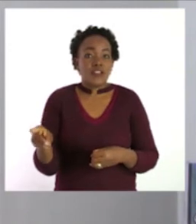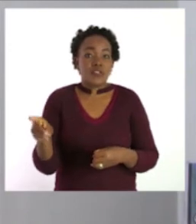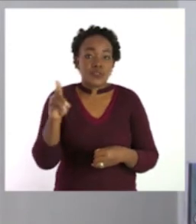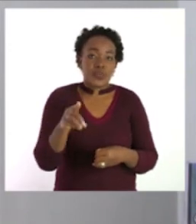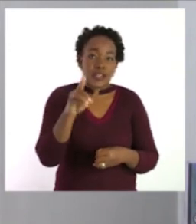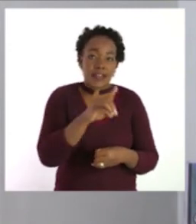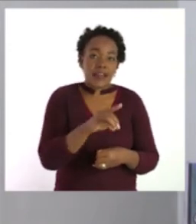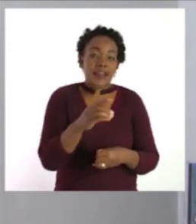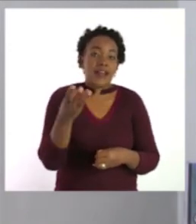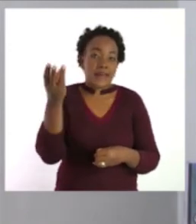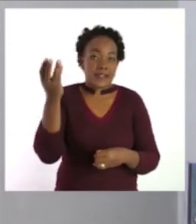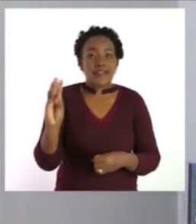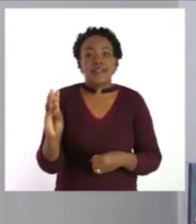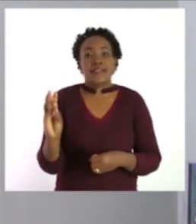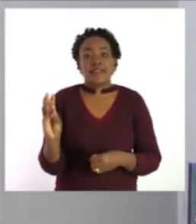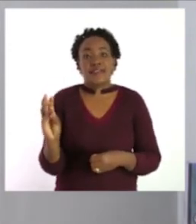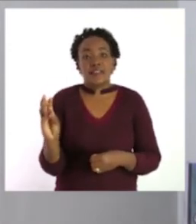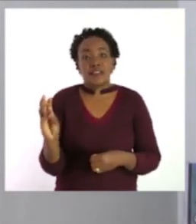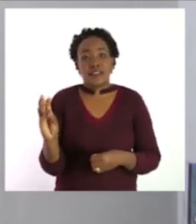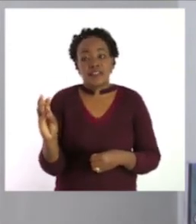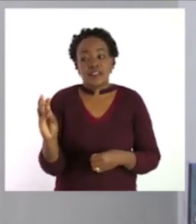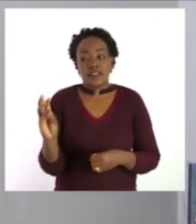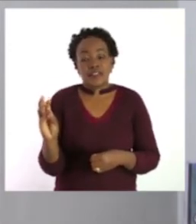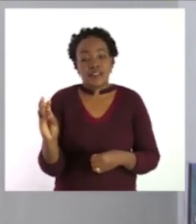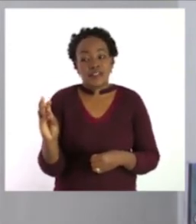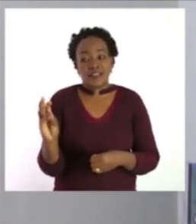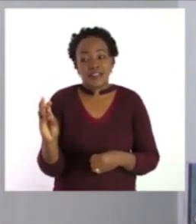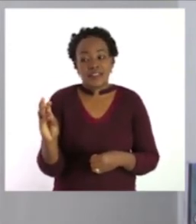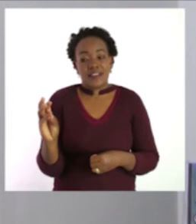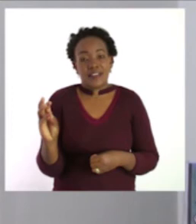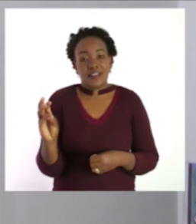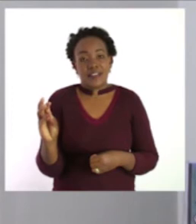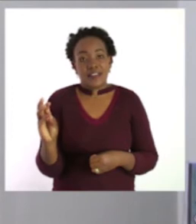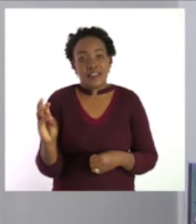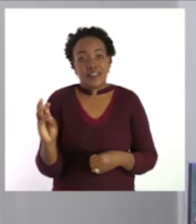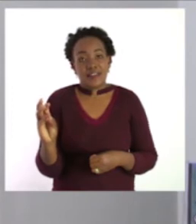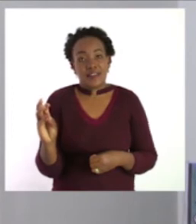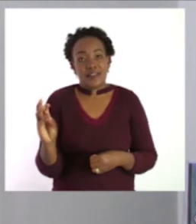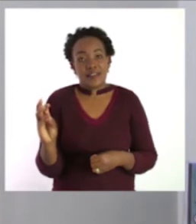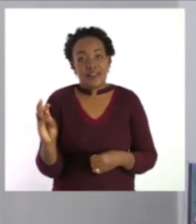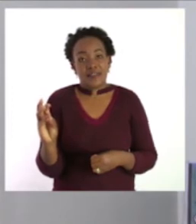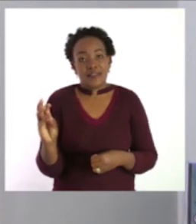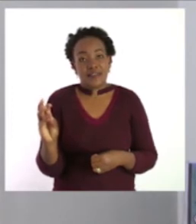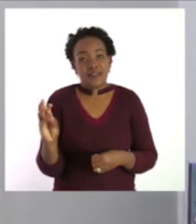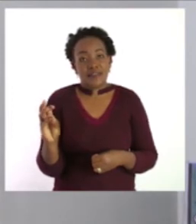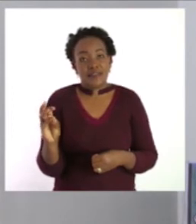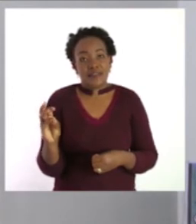answer, 12 minus 6 equals to 6.